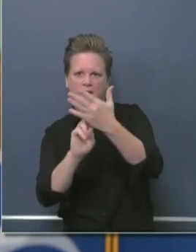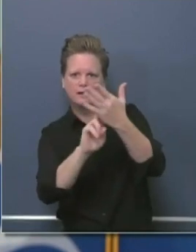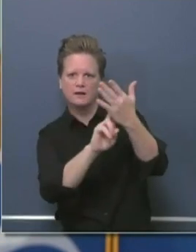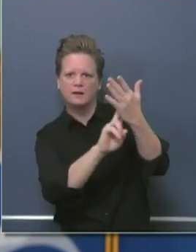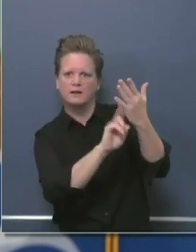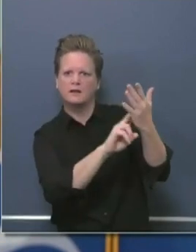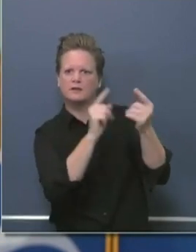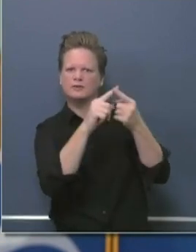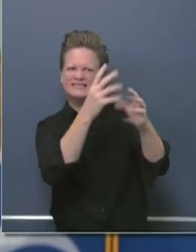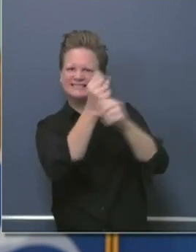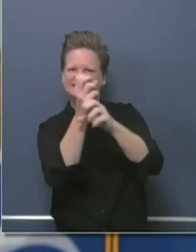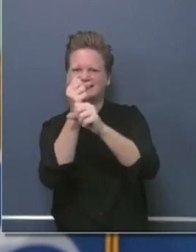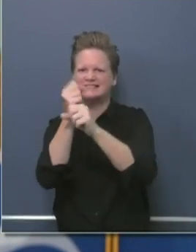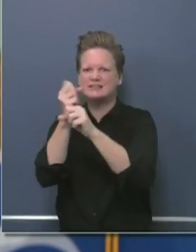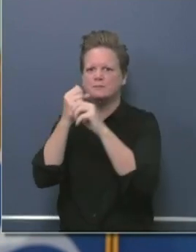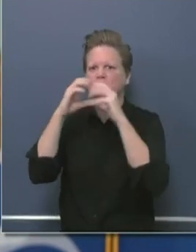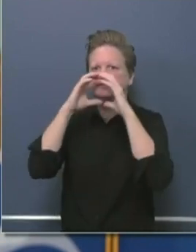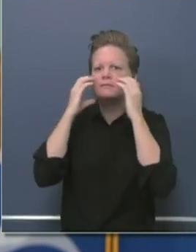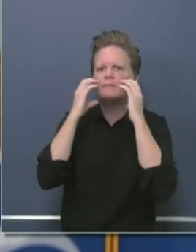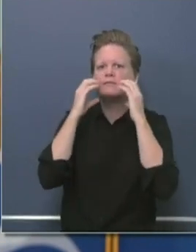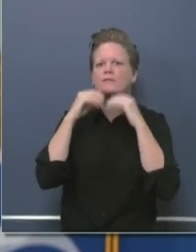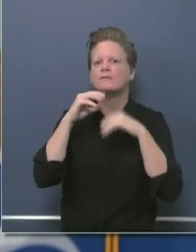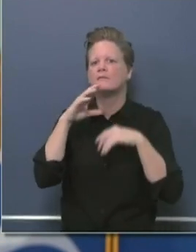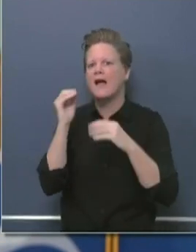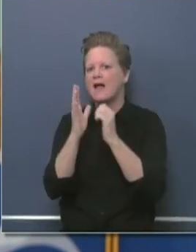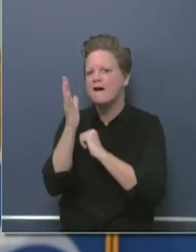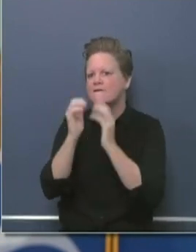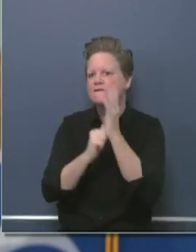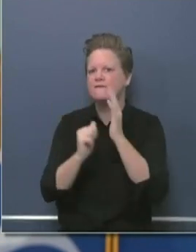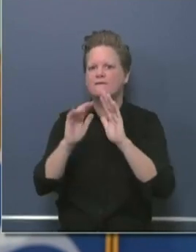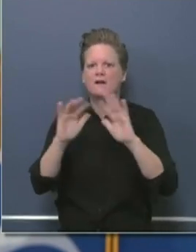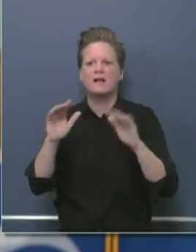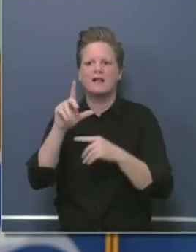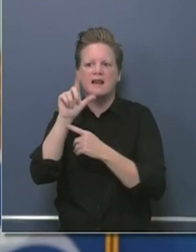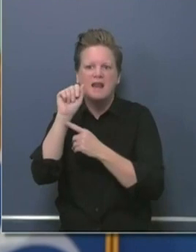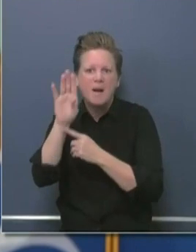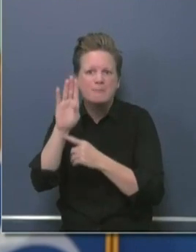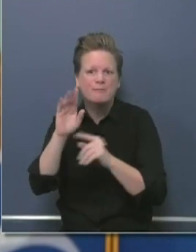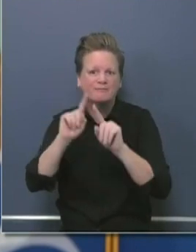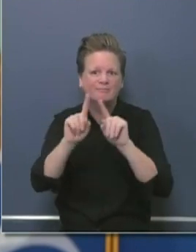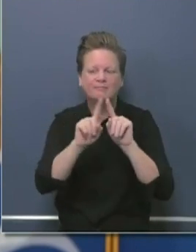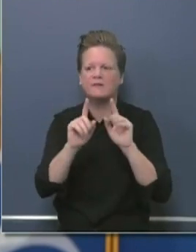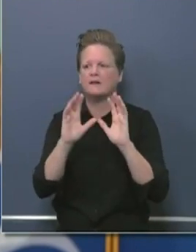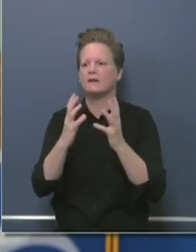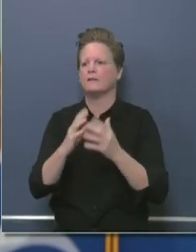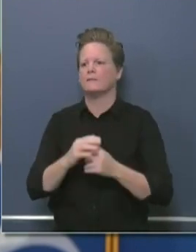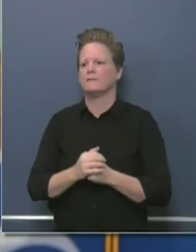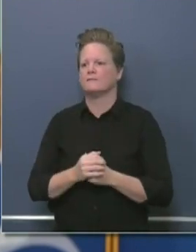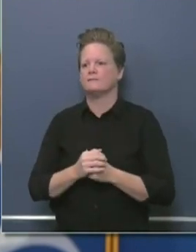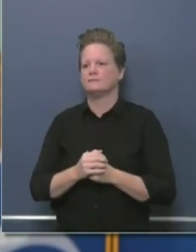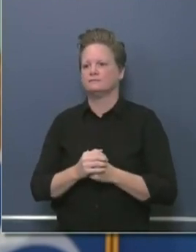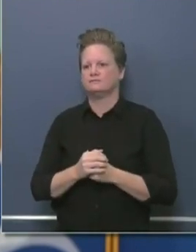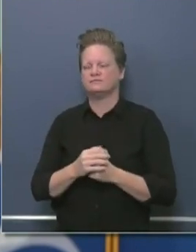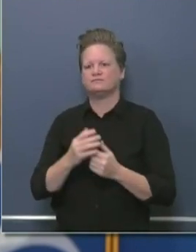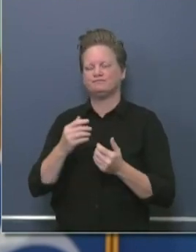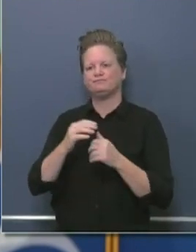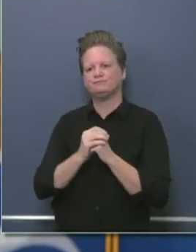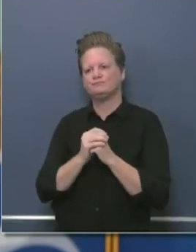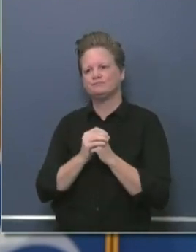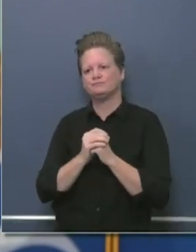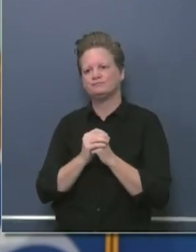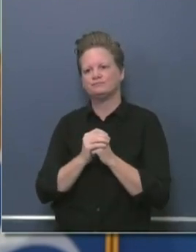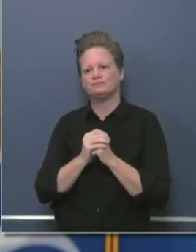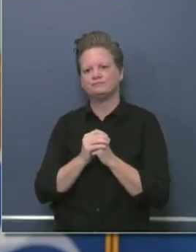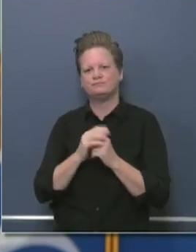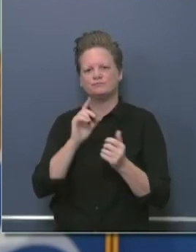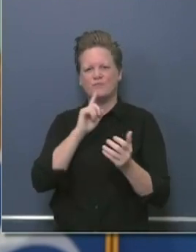with company BYD and other nonprofits were part of a broader consortium of efforts to really